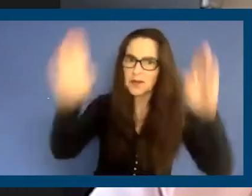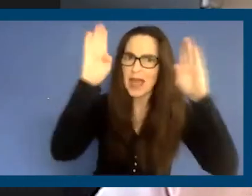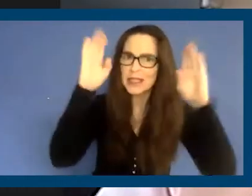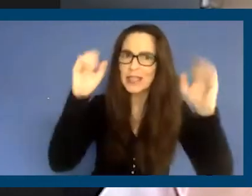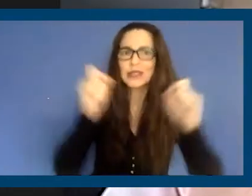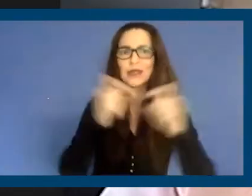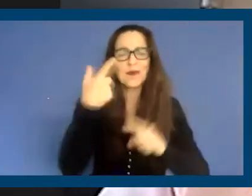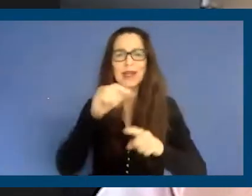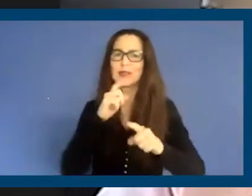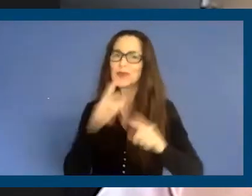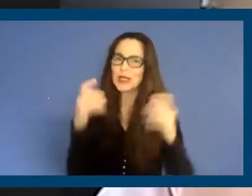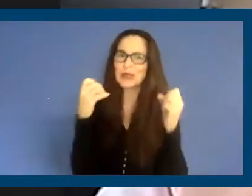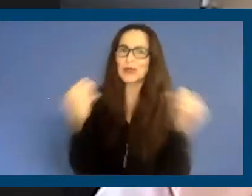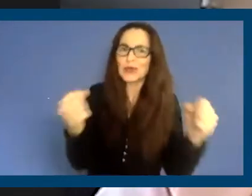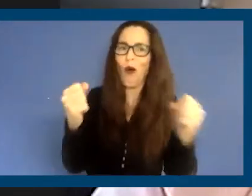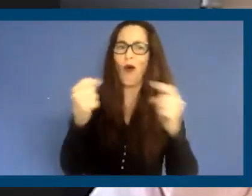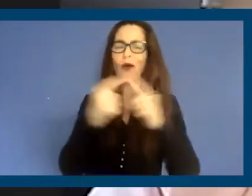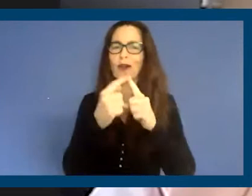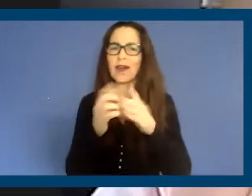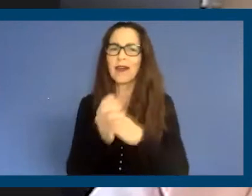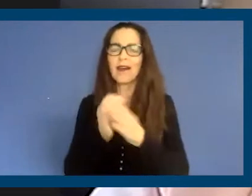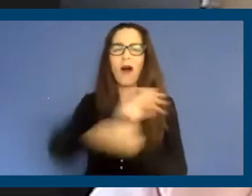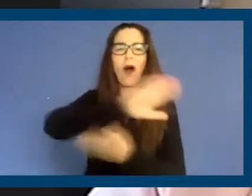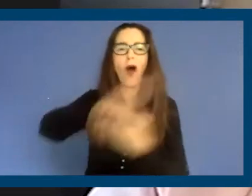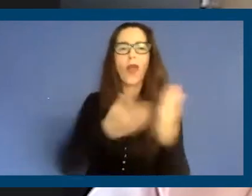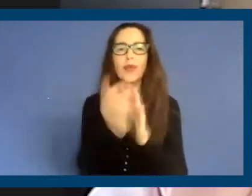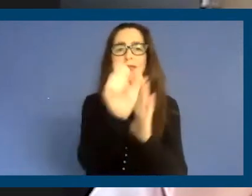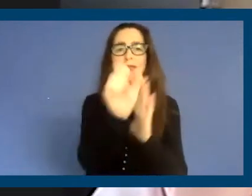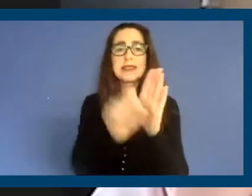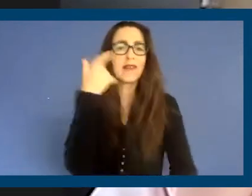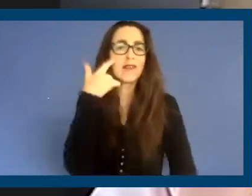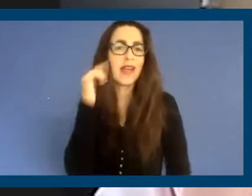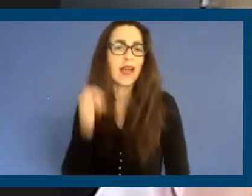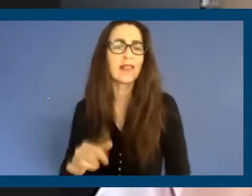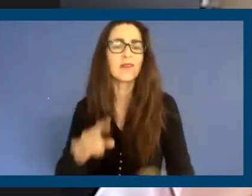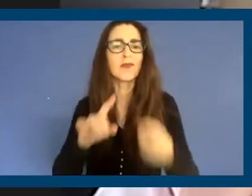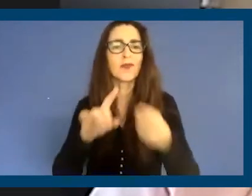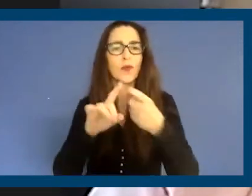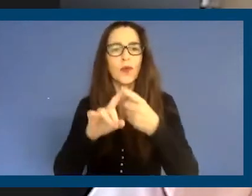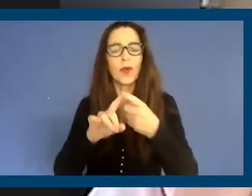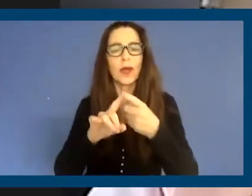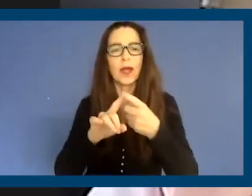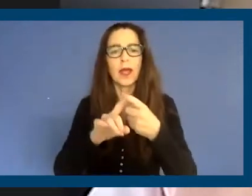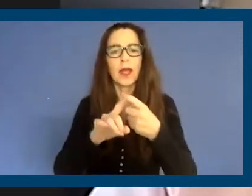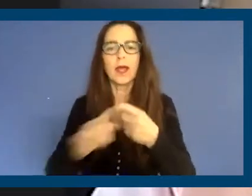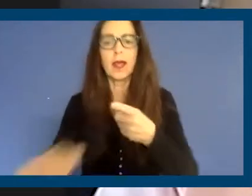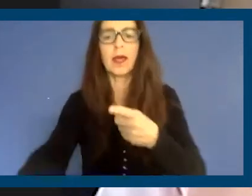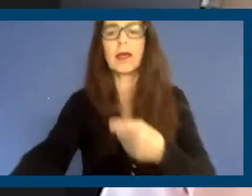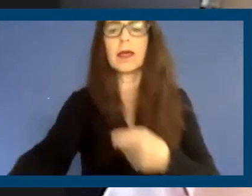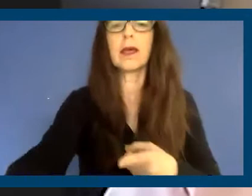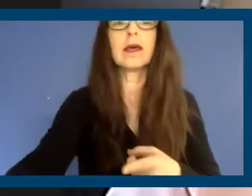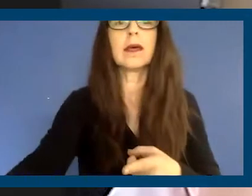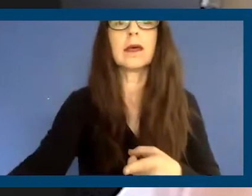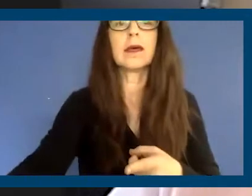speaks all over the state of California and does a lot of advocacy on behalf of low income